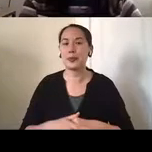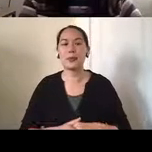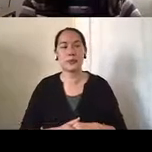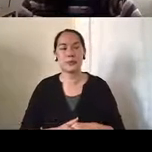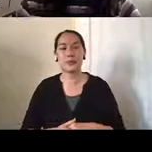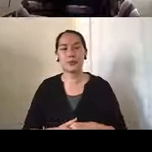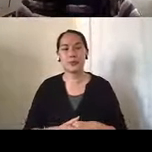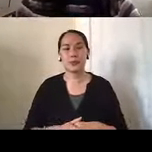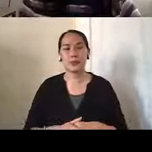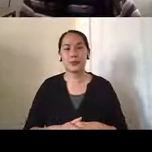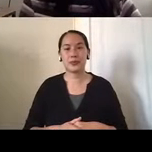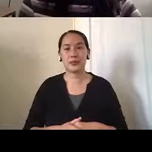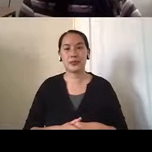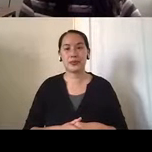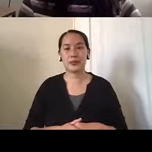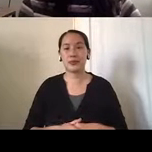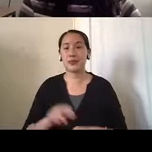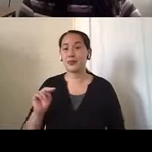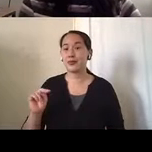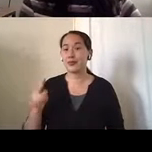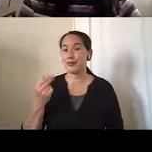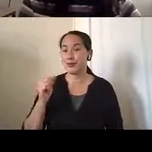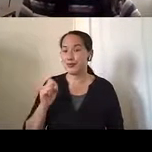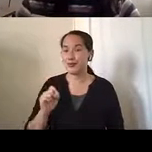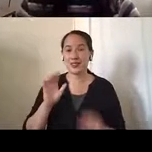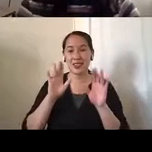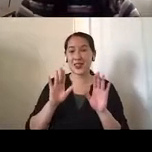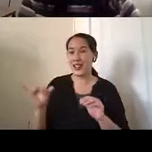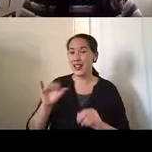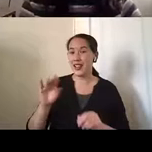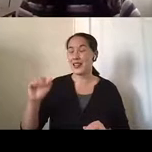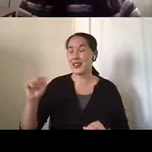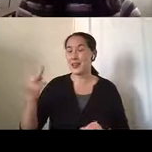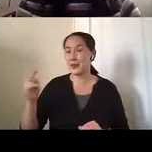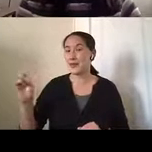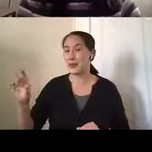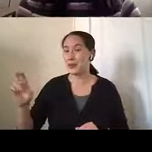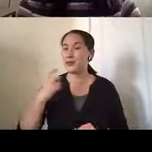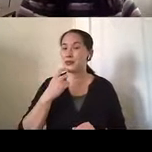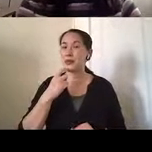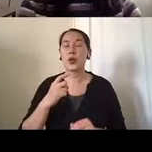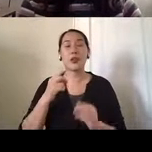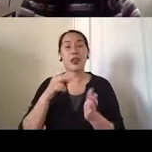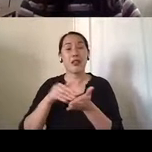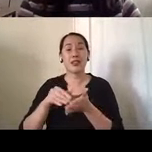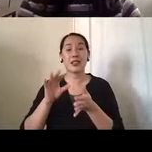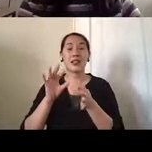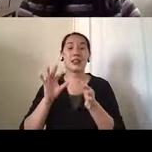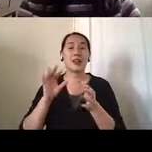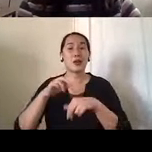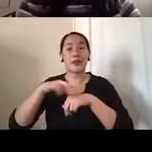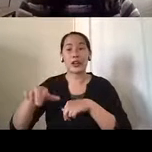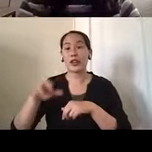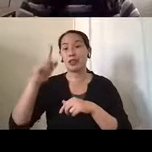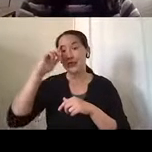Great. So like Manor said, you know, we often refer to the Alzheimer's Association for Disease